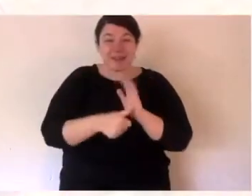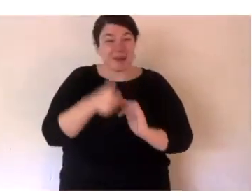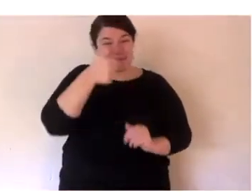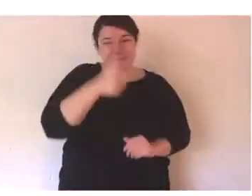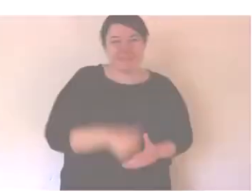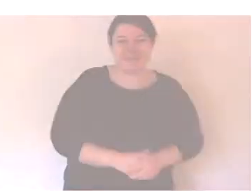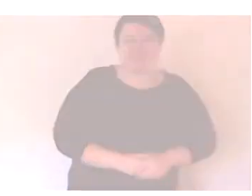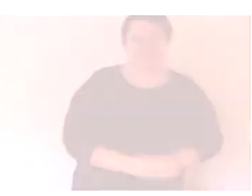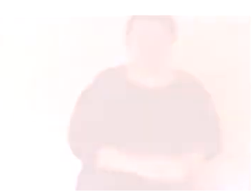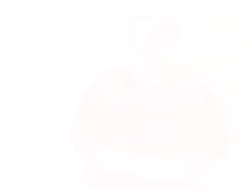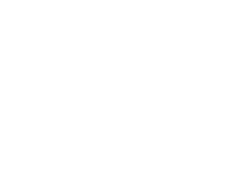next time.